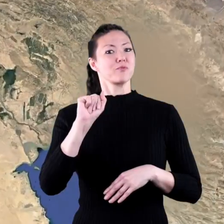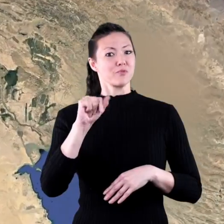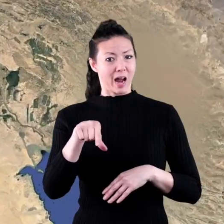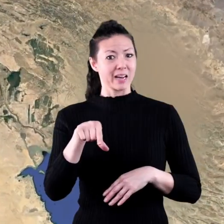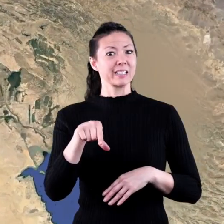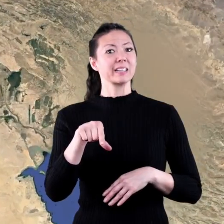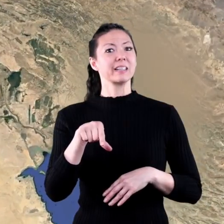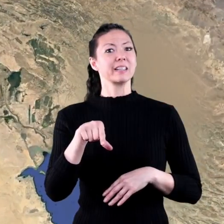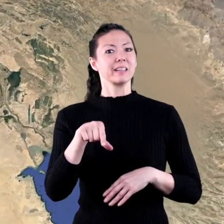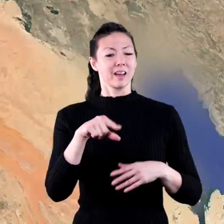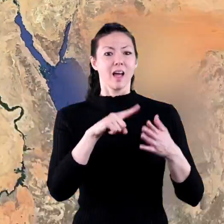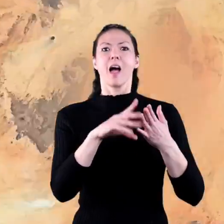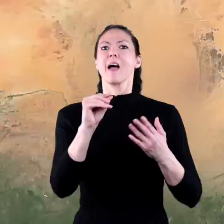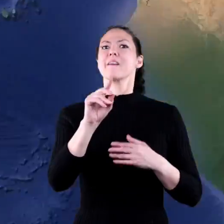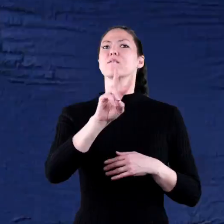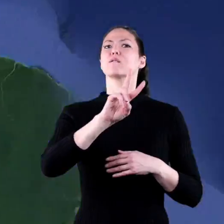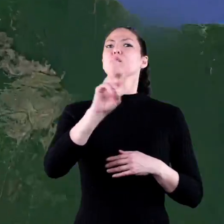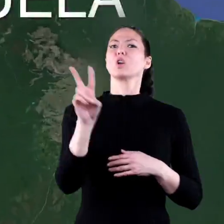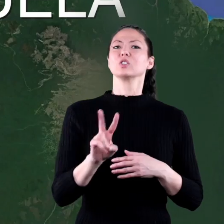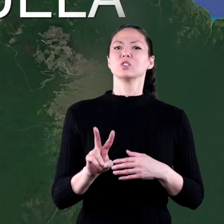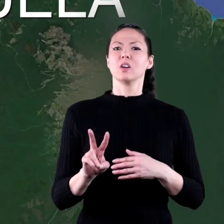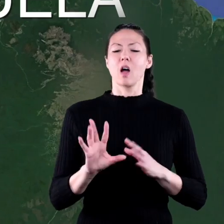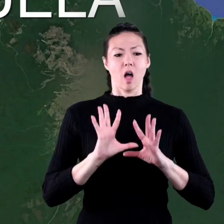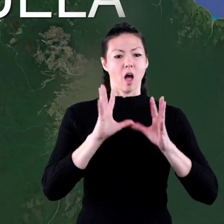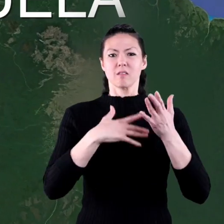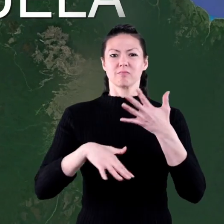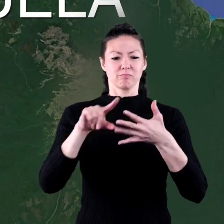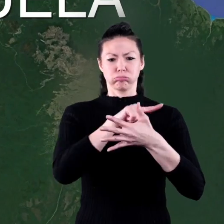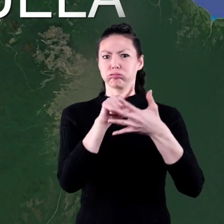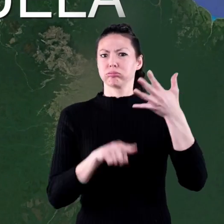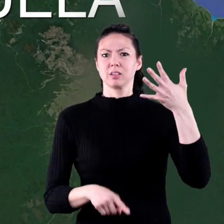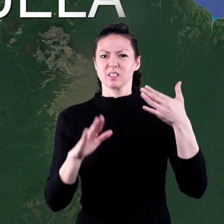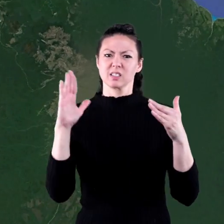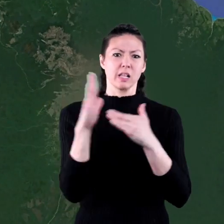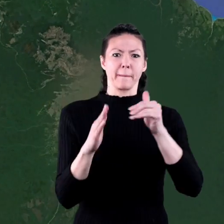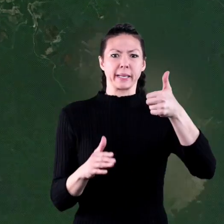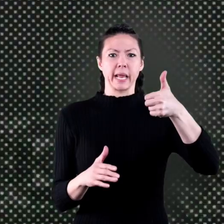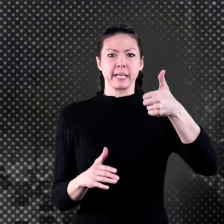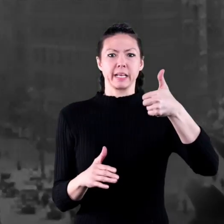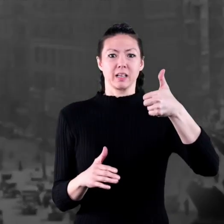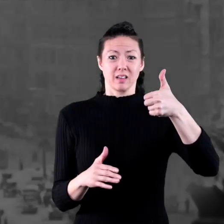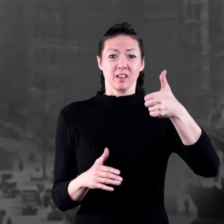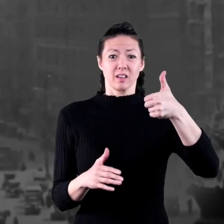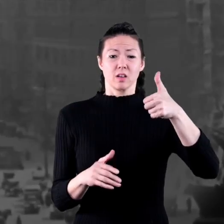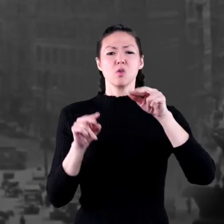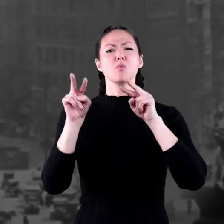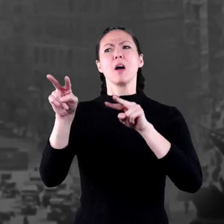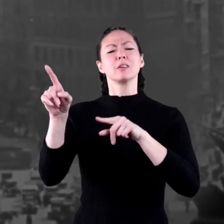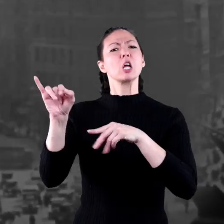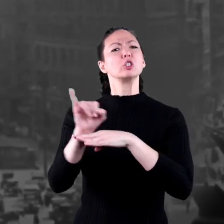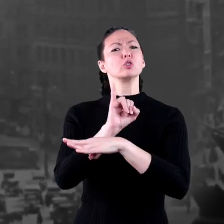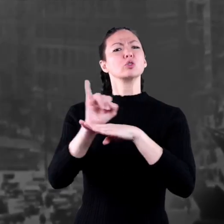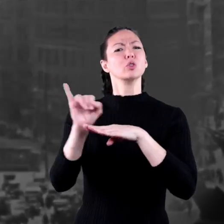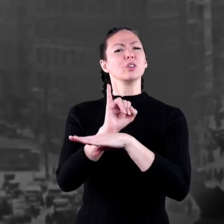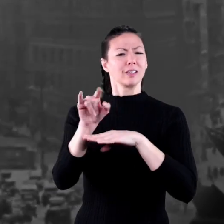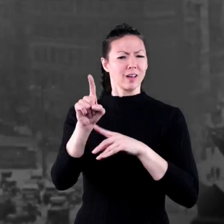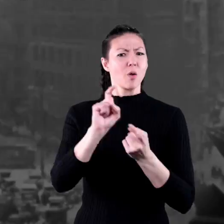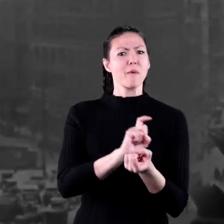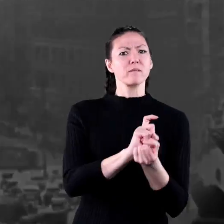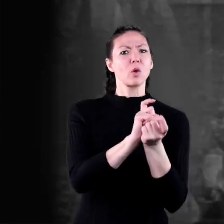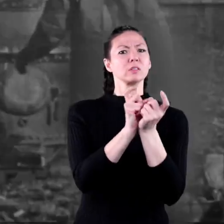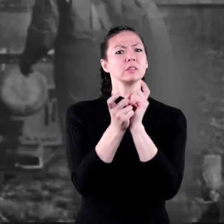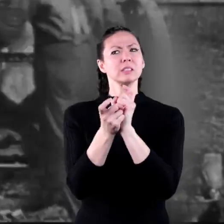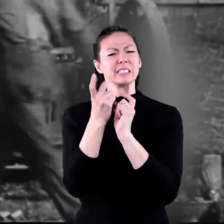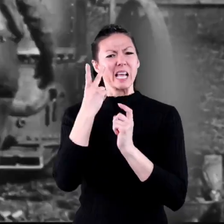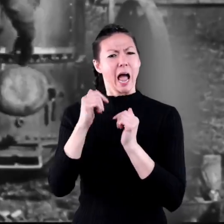Iraq and Venezuela to round out the top 10. You may consider watching the Industrial Revolution